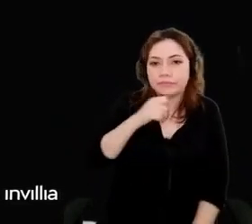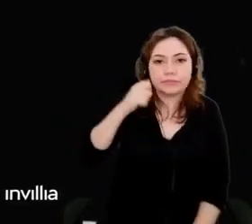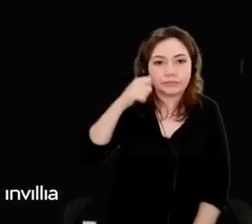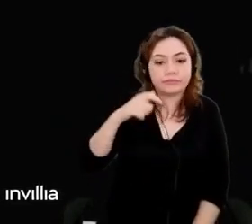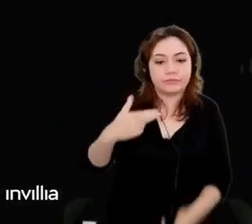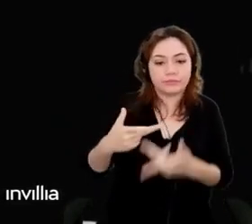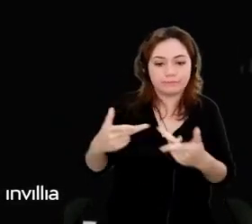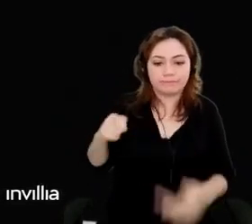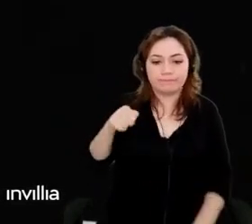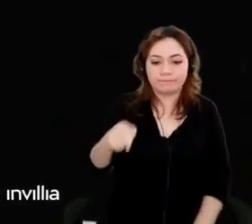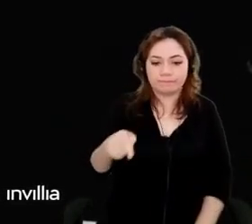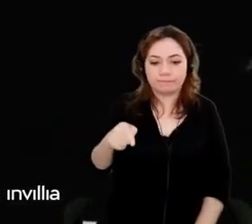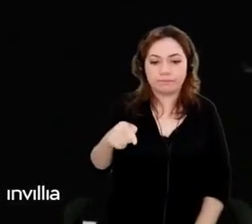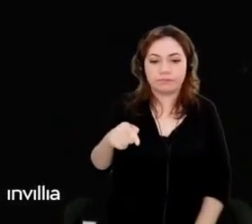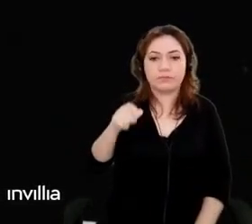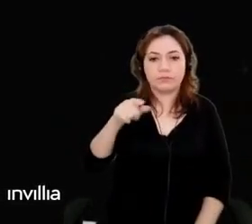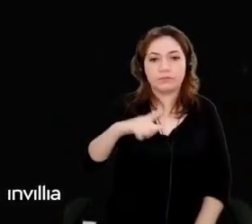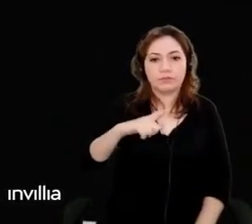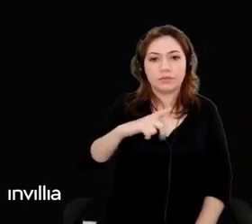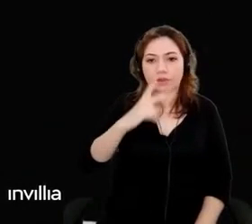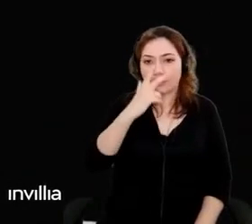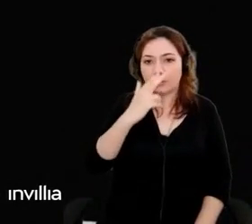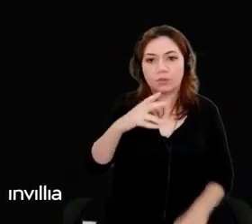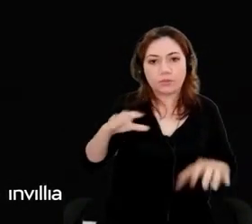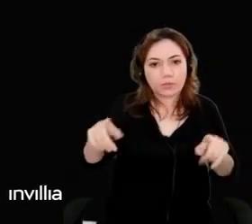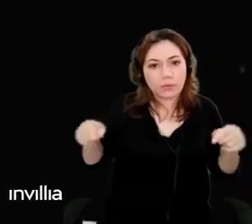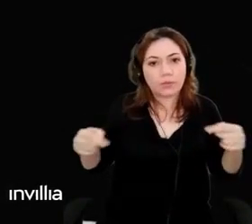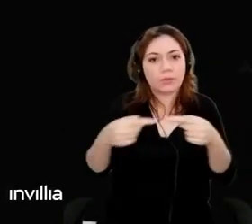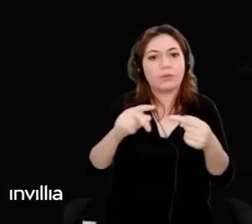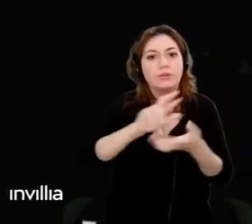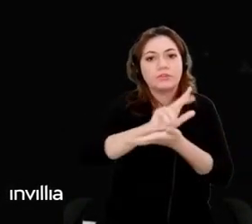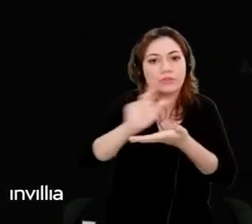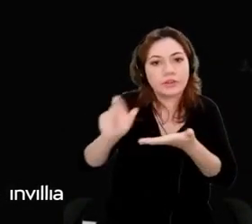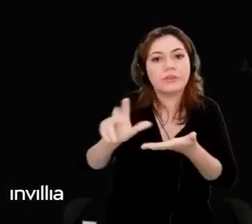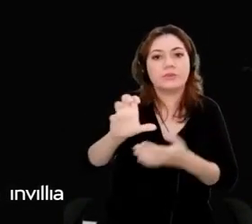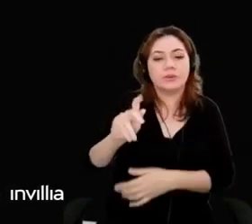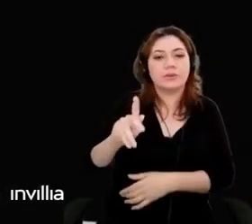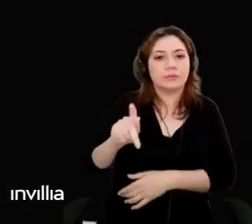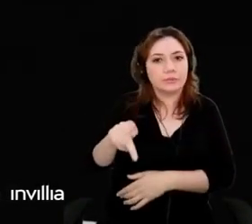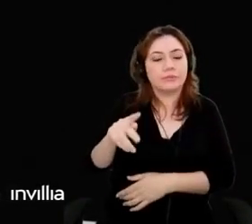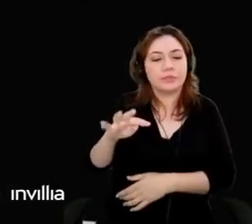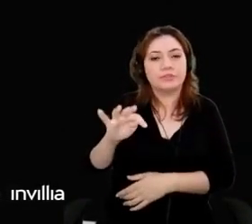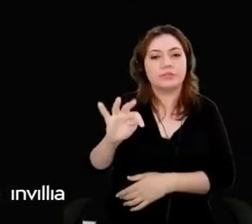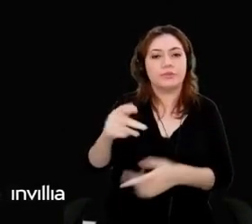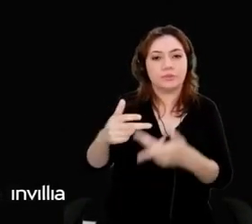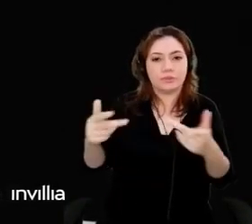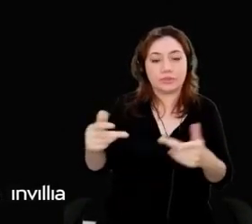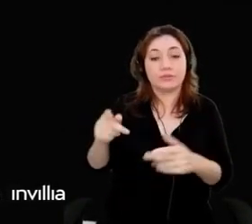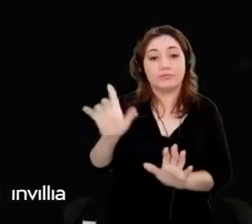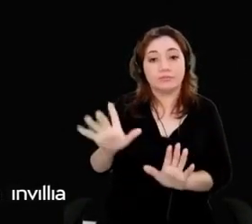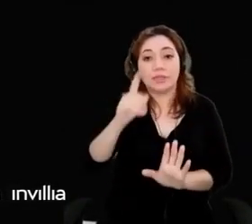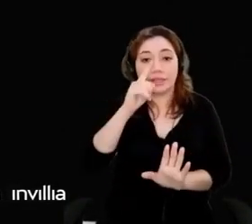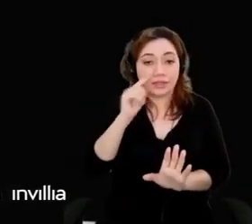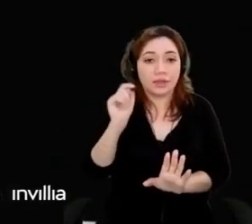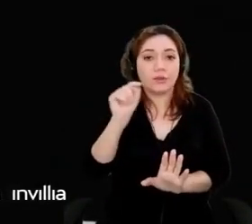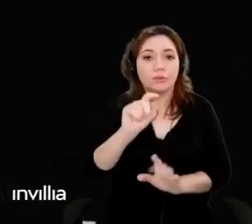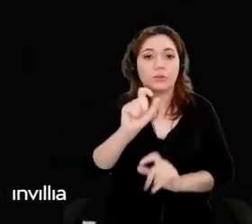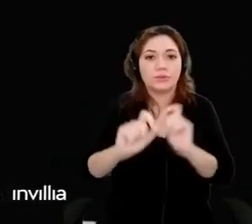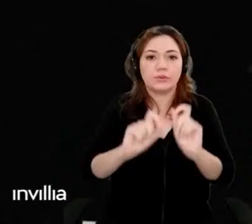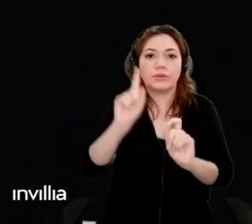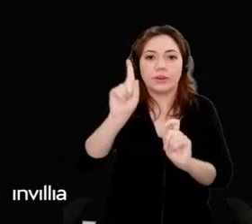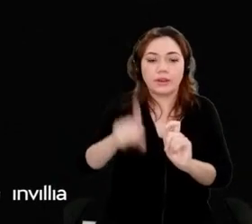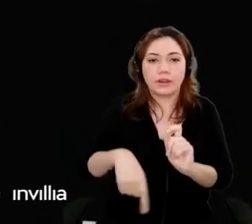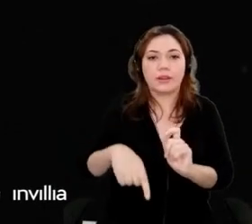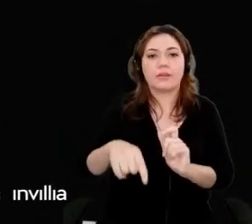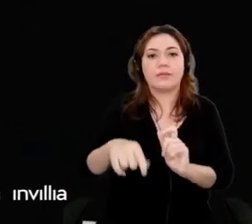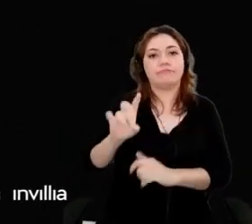Cockpit features with the best commercial tools in the market. And in yellow, it's the smart engineering component. It